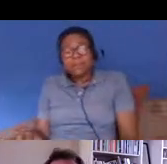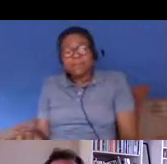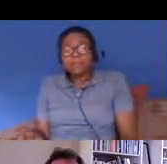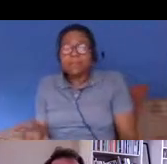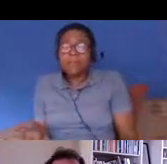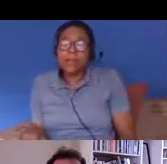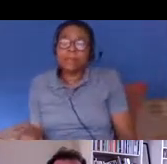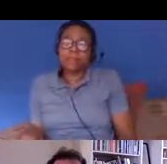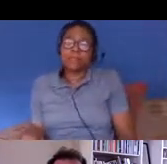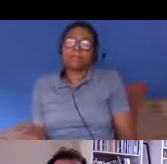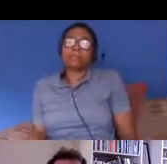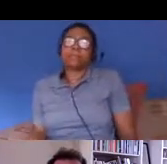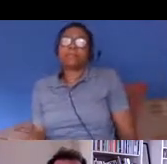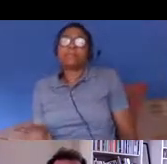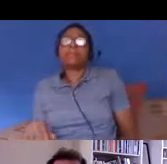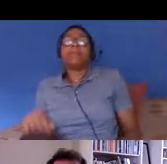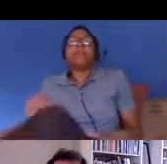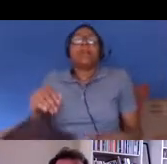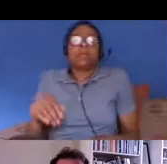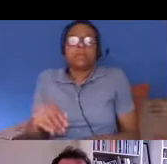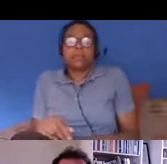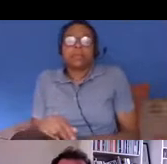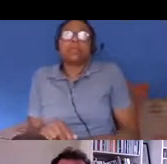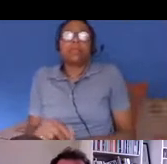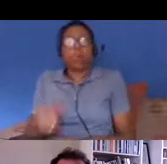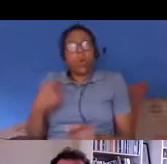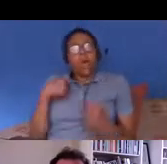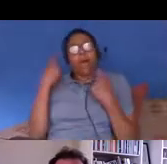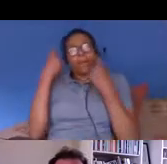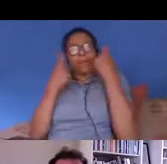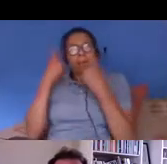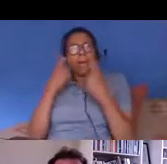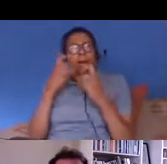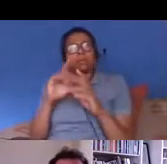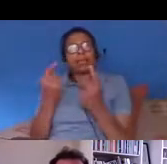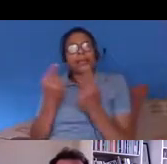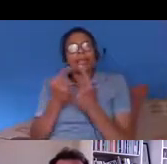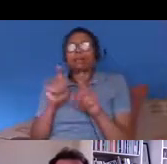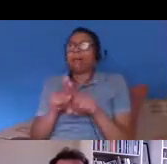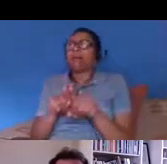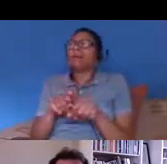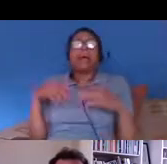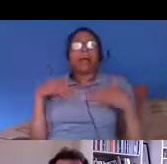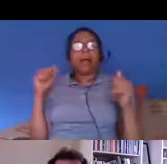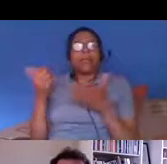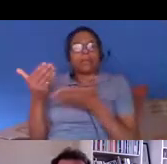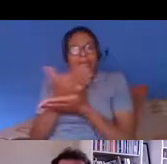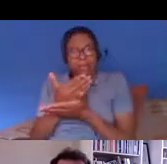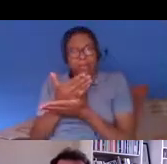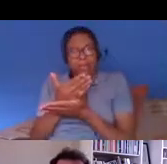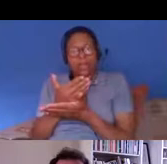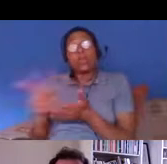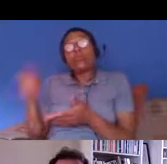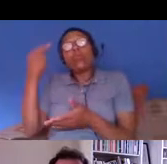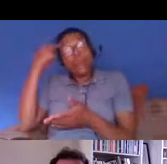what i would call over-enforced so the it's like health and safety laws people think that health and safety laws prevent them from doing x y